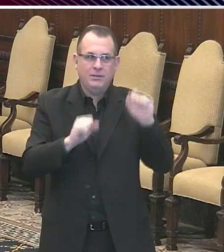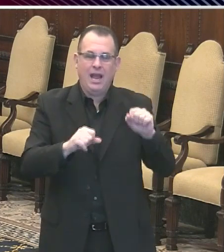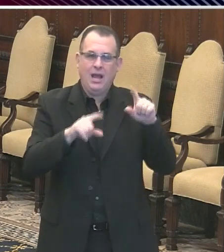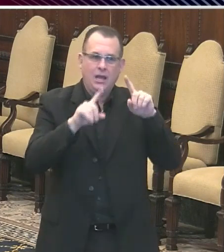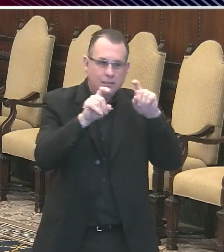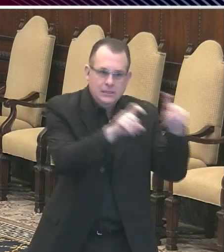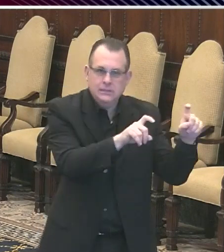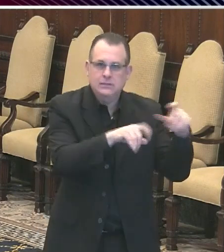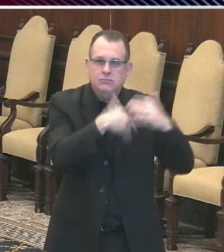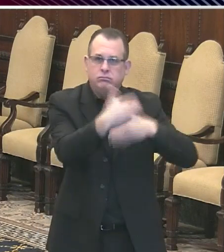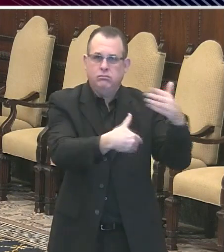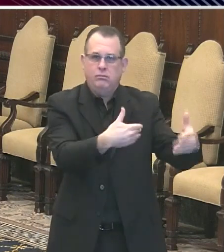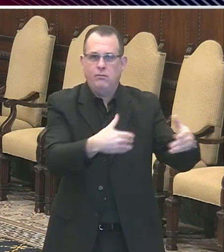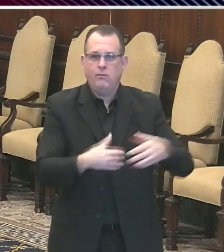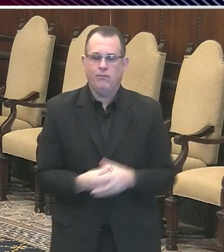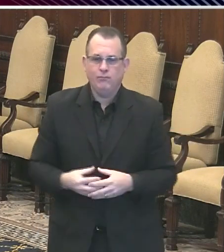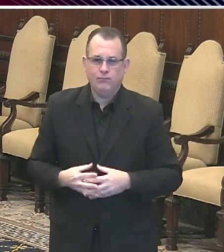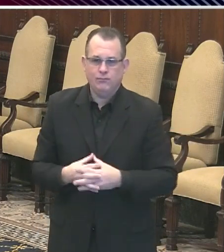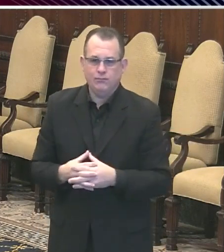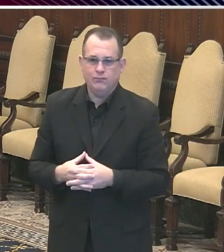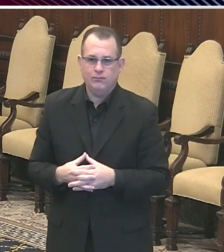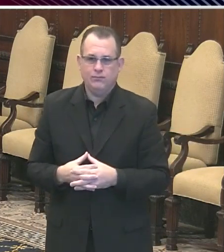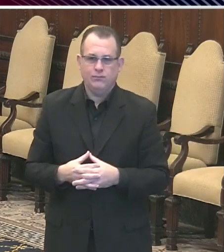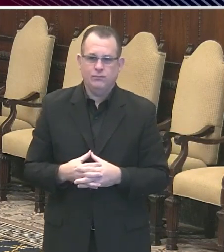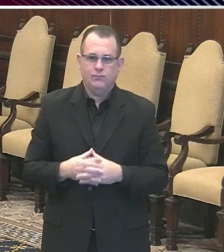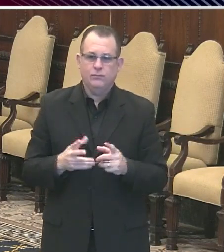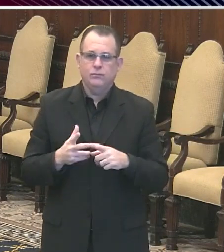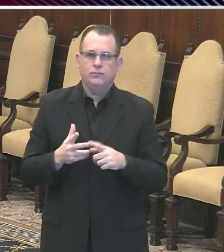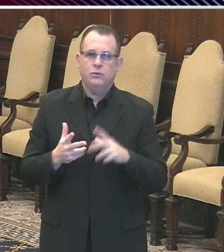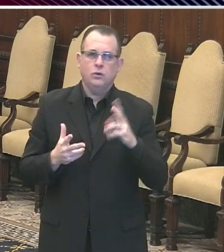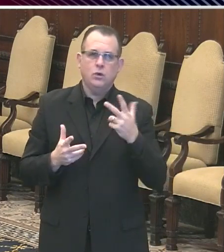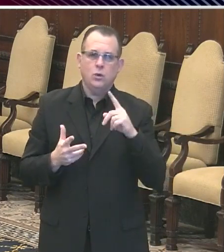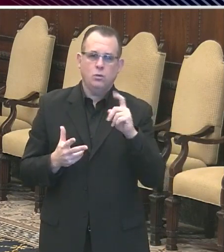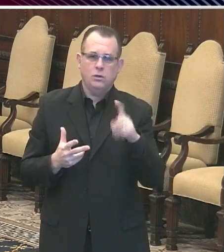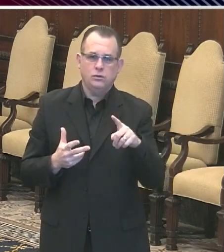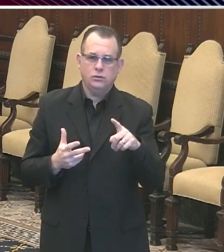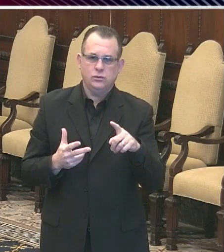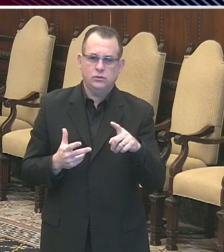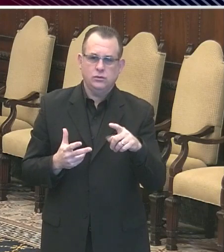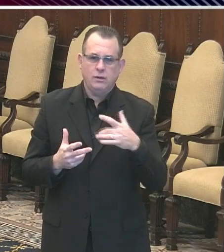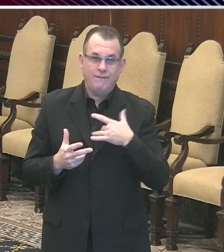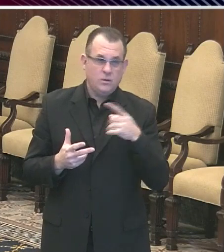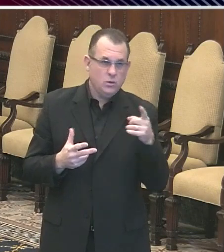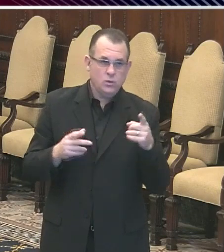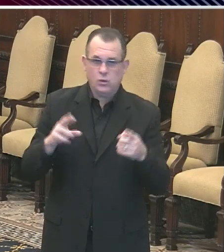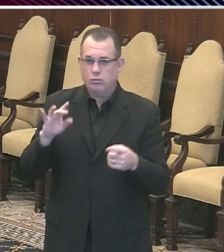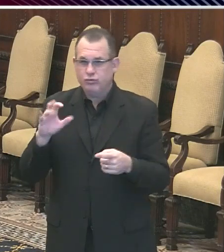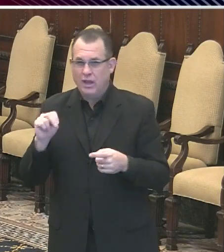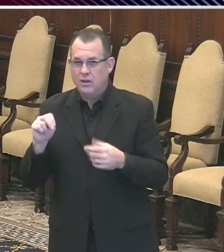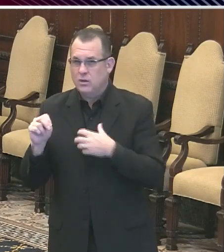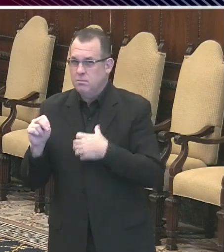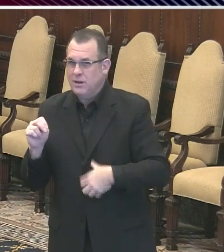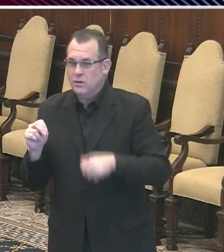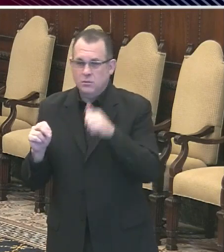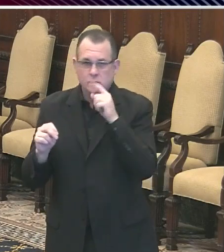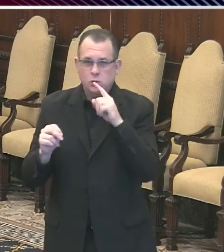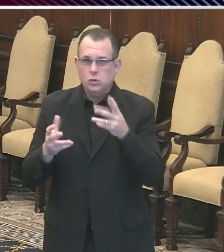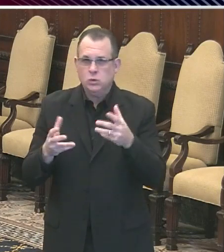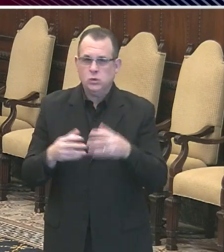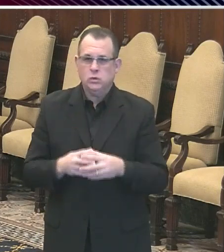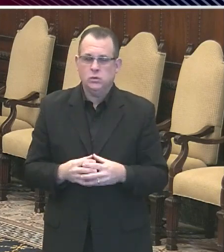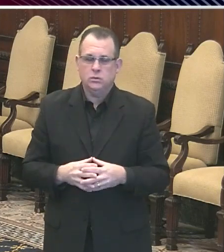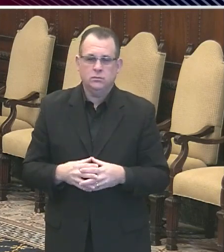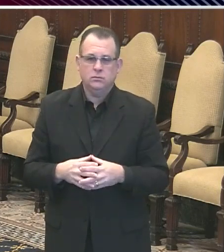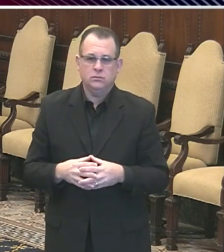Okay, thank you. And this one is probably for the mayor or for Brian. The administration has previously